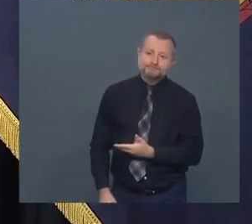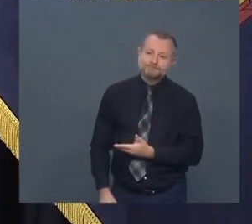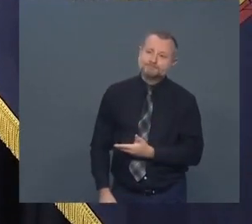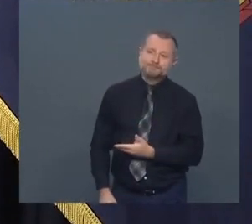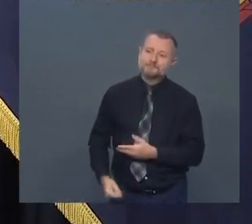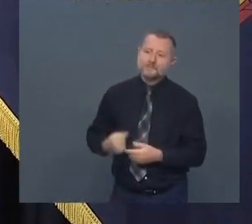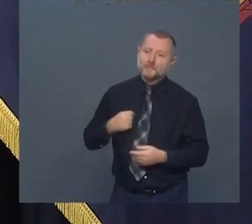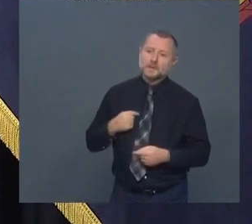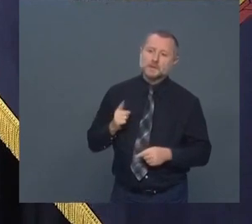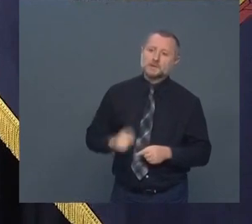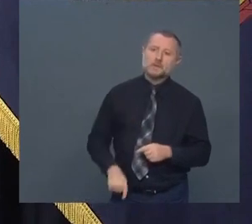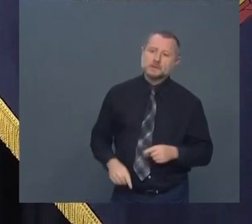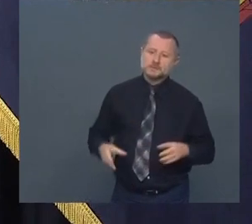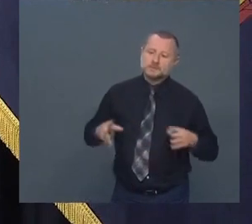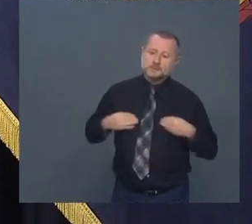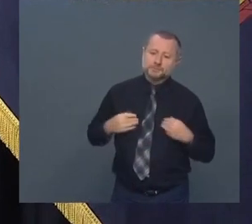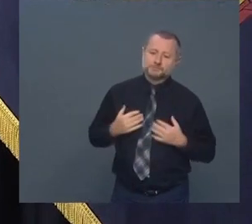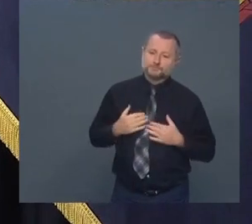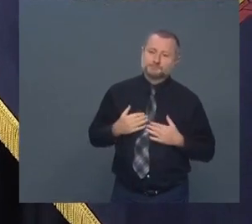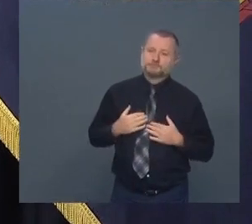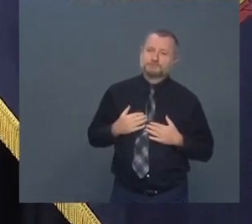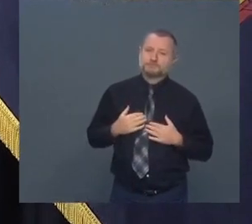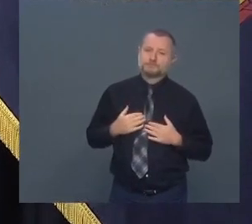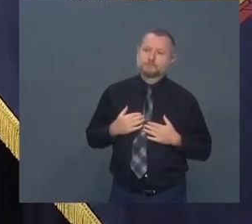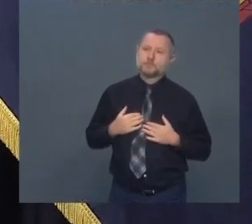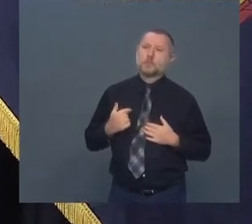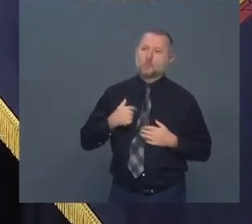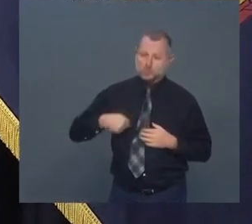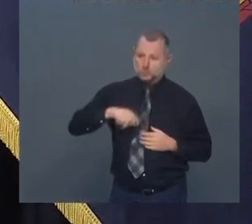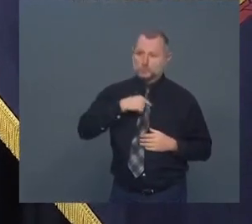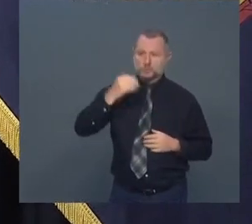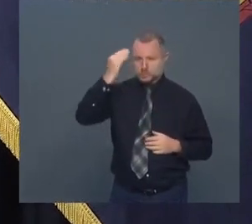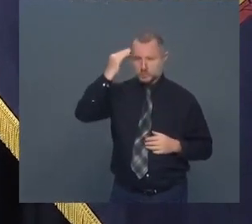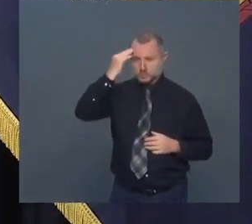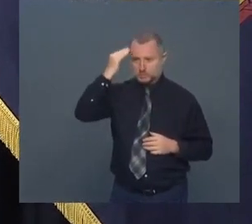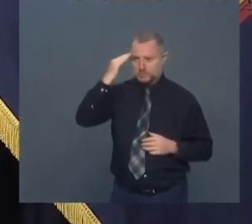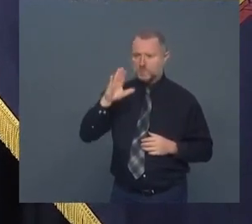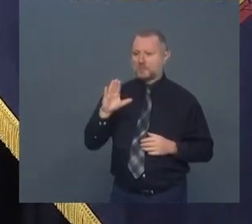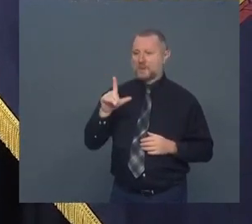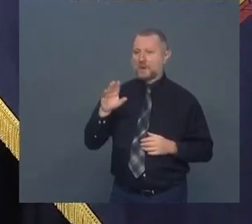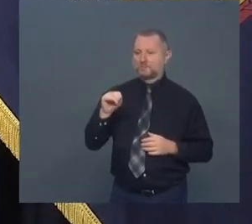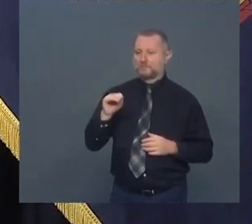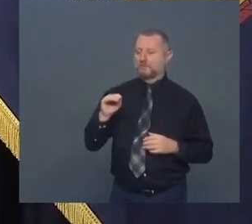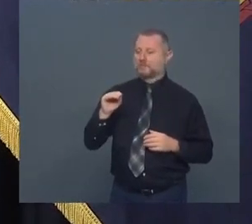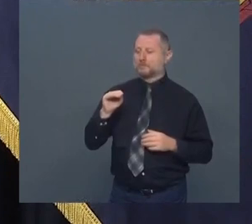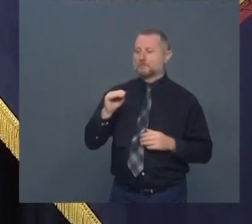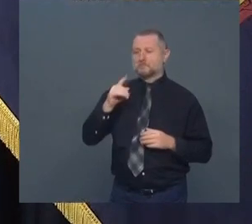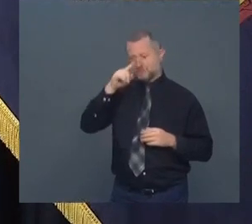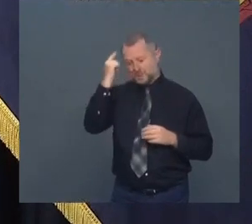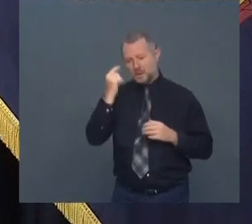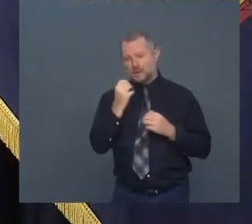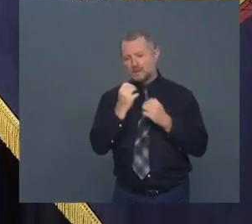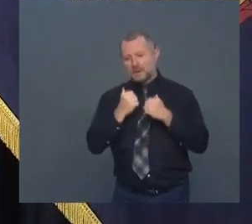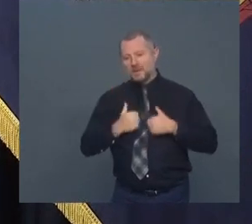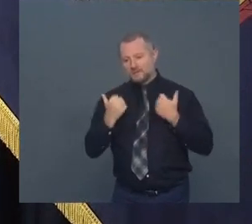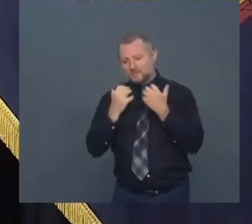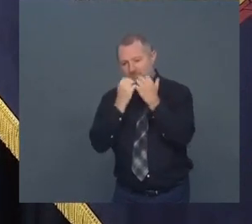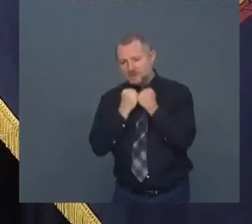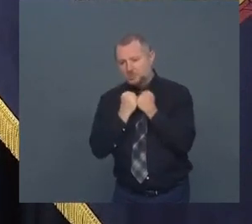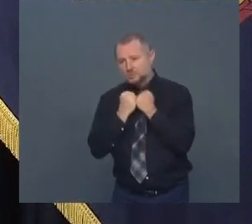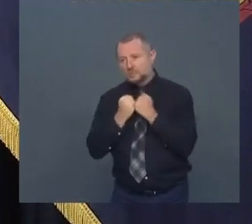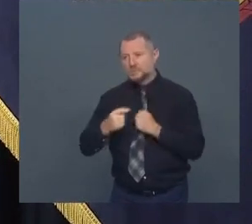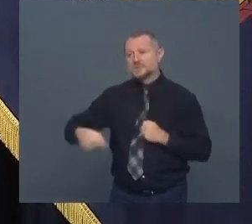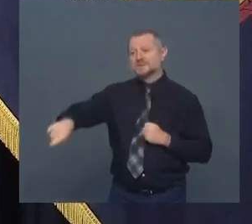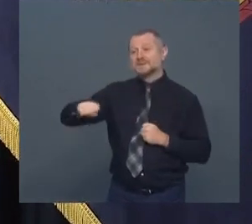we have a great awareness black lives matter they do and they matter